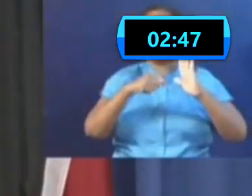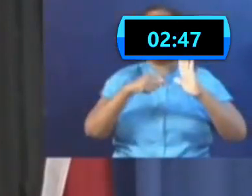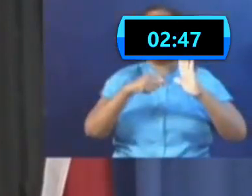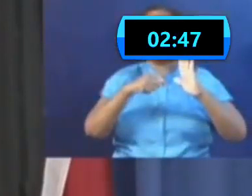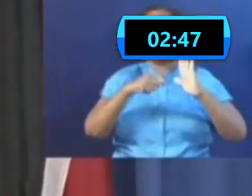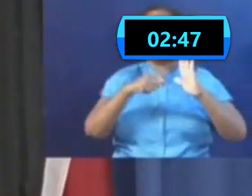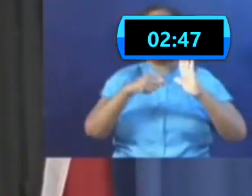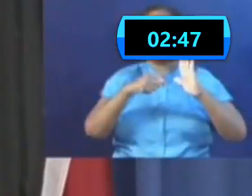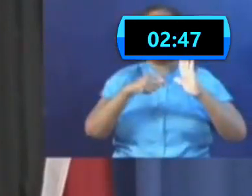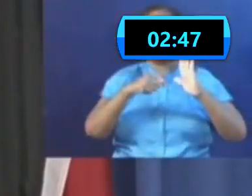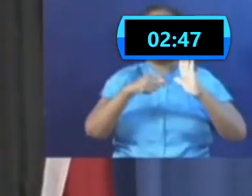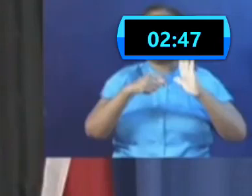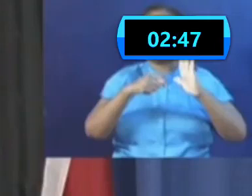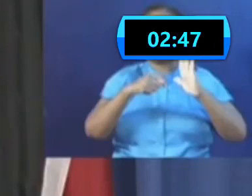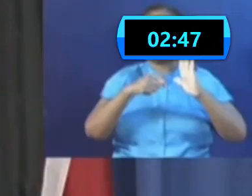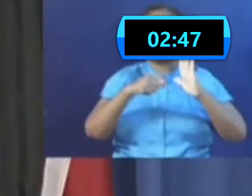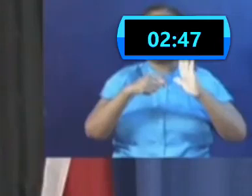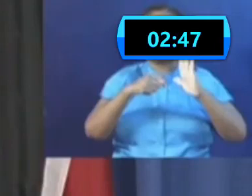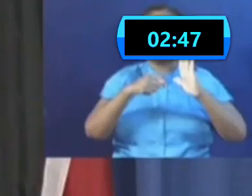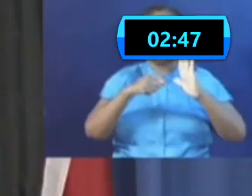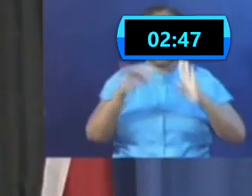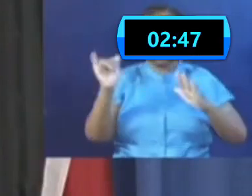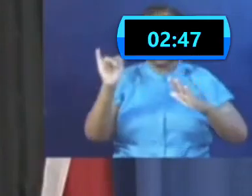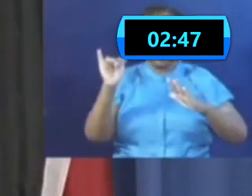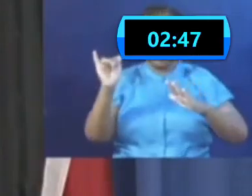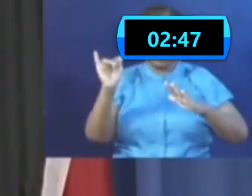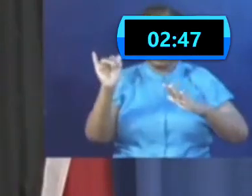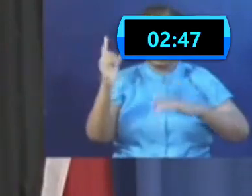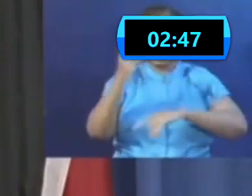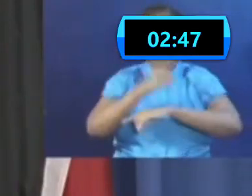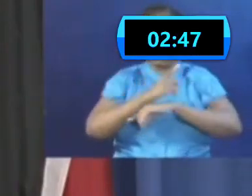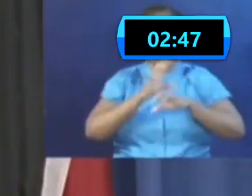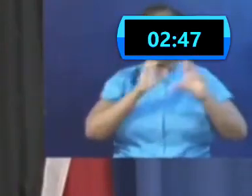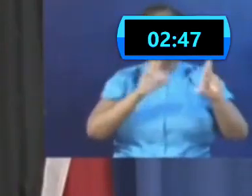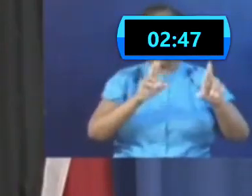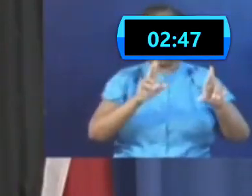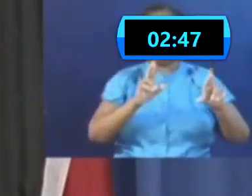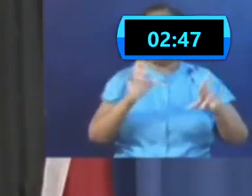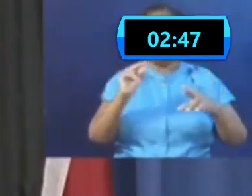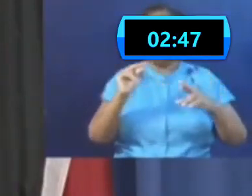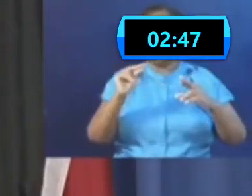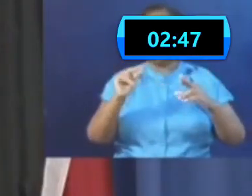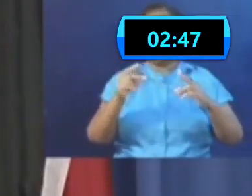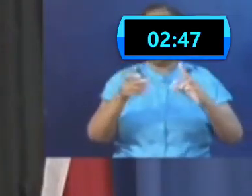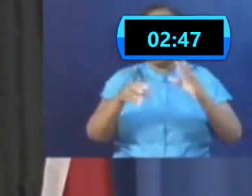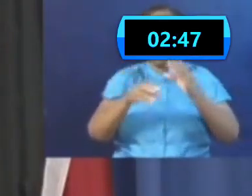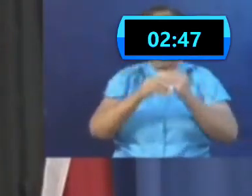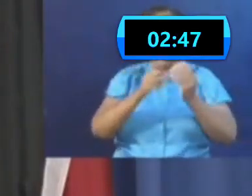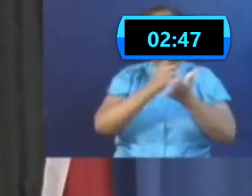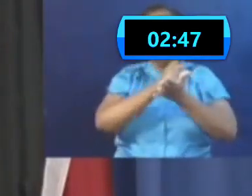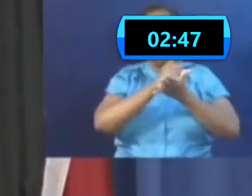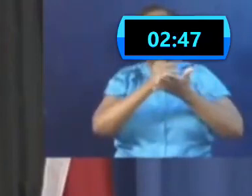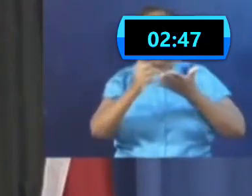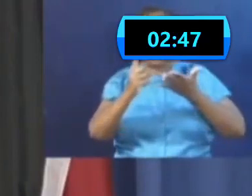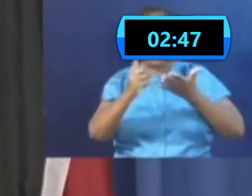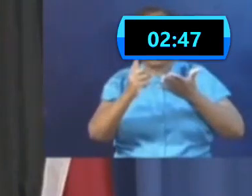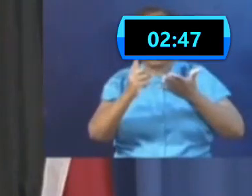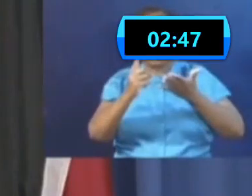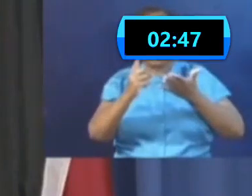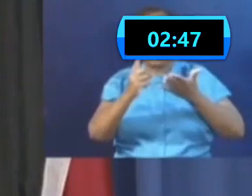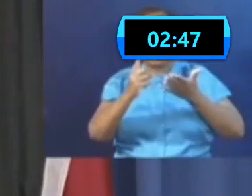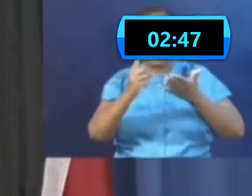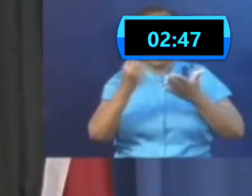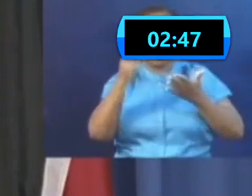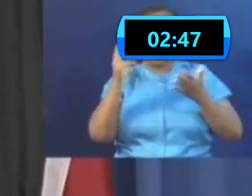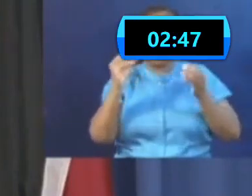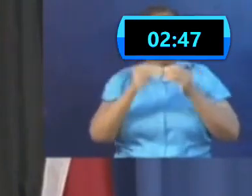go back a week or so. So we would have seen, maybe yesterday or today, reports generated from the period 21st to the 28th. So it